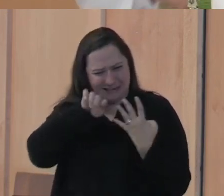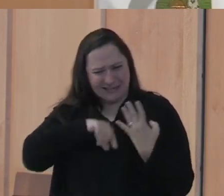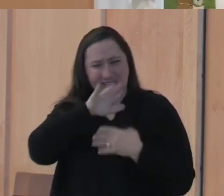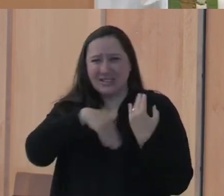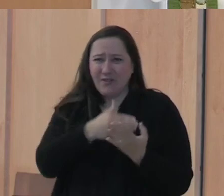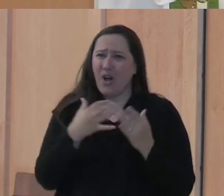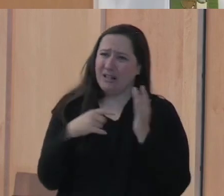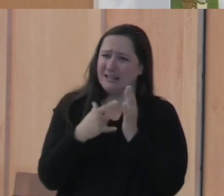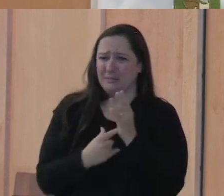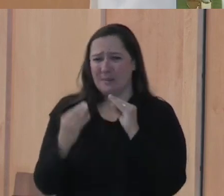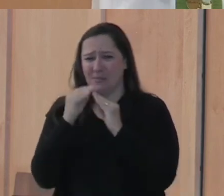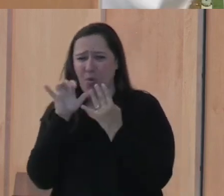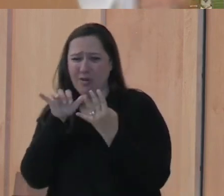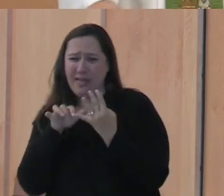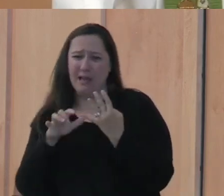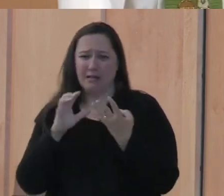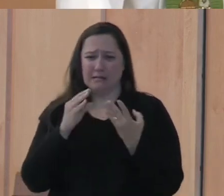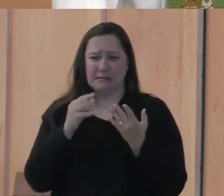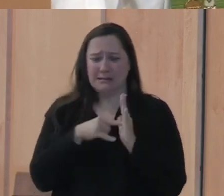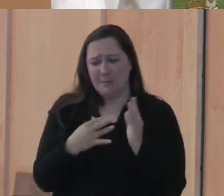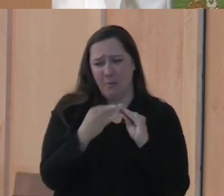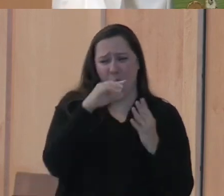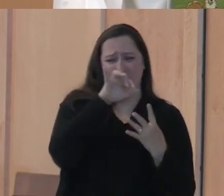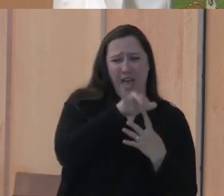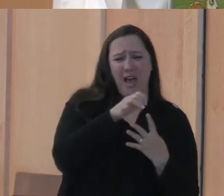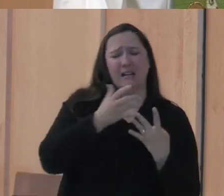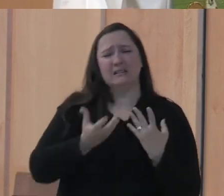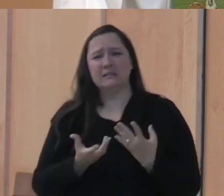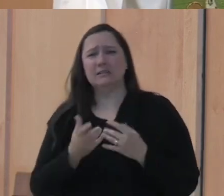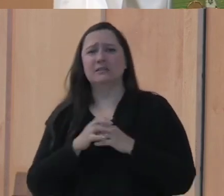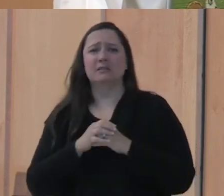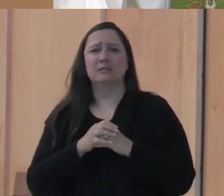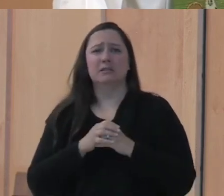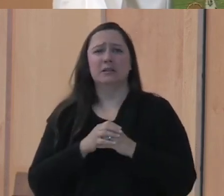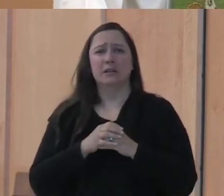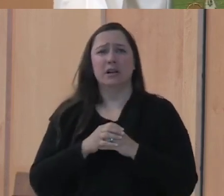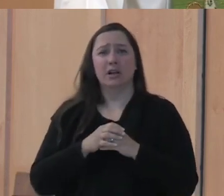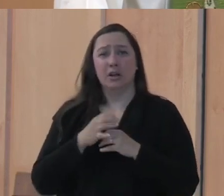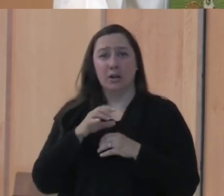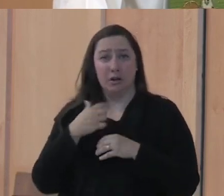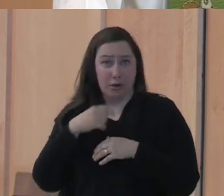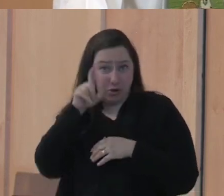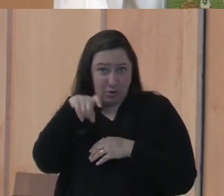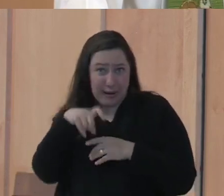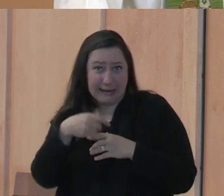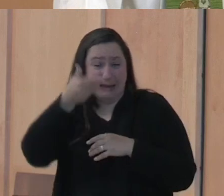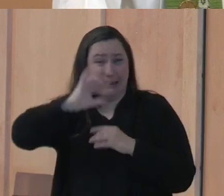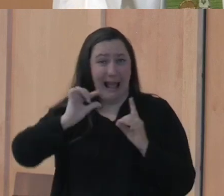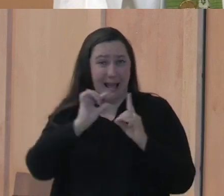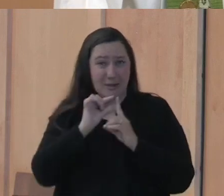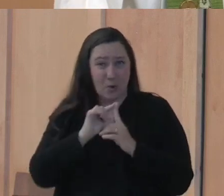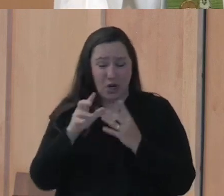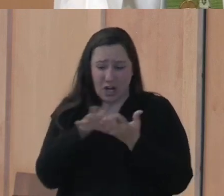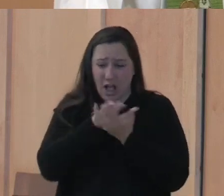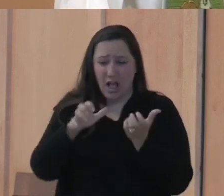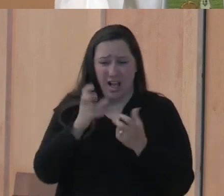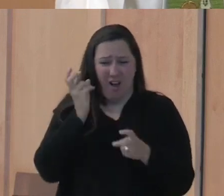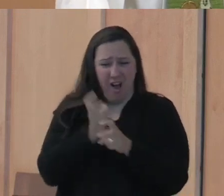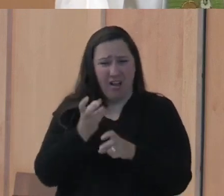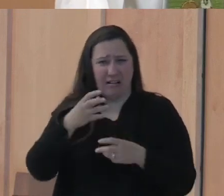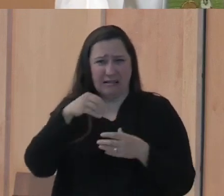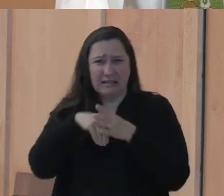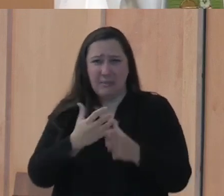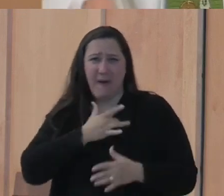Sometimes more this one than that one. Do I need the word of God sometimes to come and break up the hardness of my heart? Yeah.